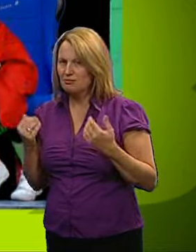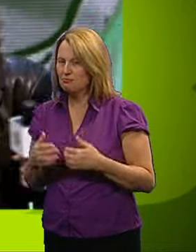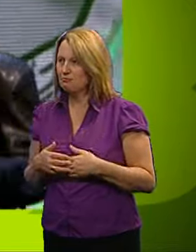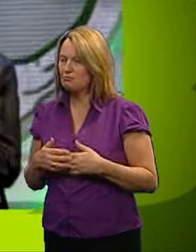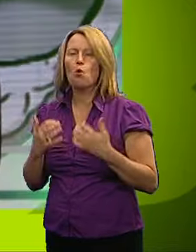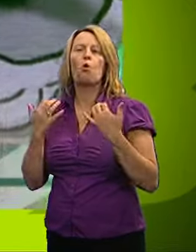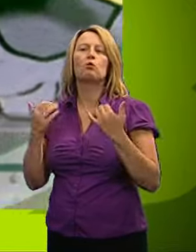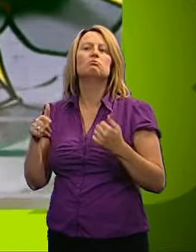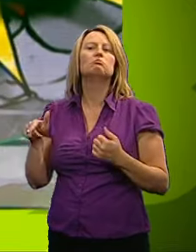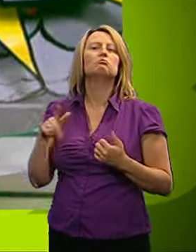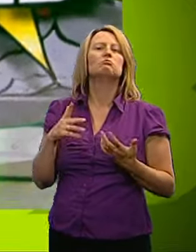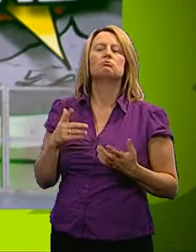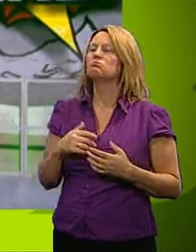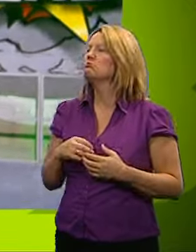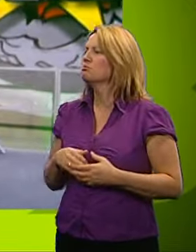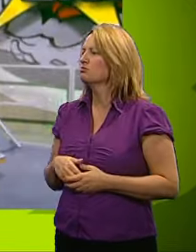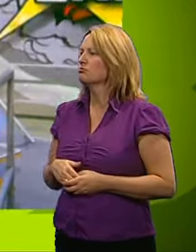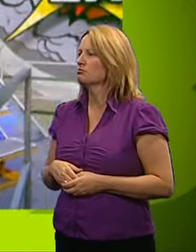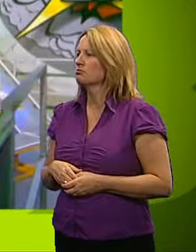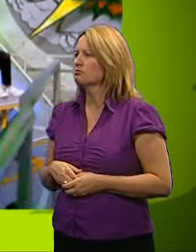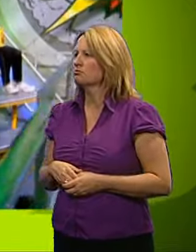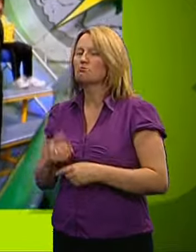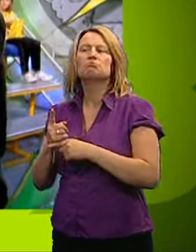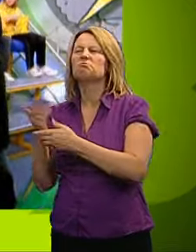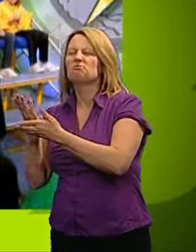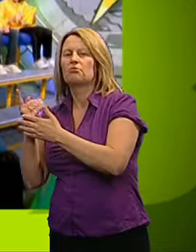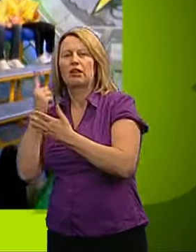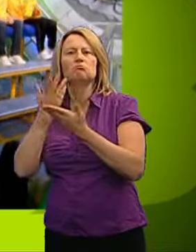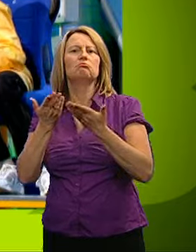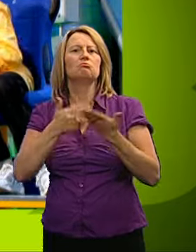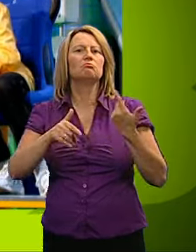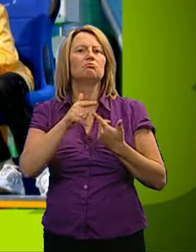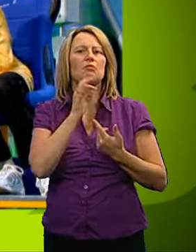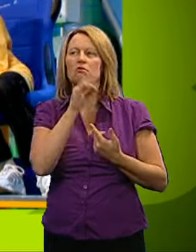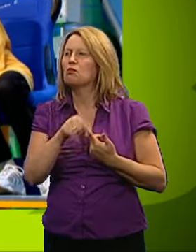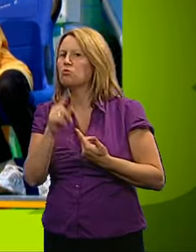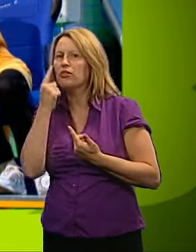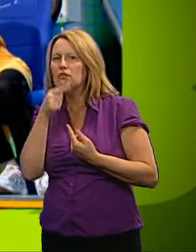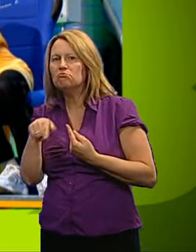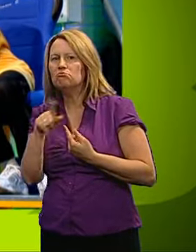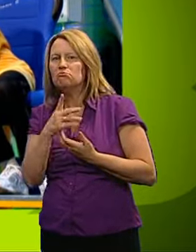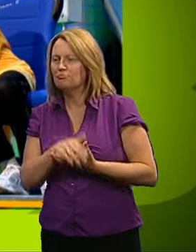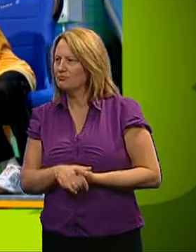I'm going to go over to the audience. Really have a good chat, because you never know. a proper chair, about anything you can. Yeah, there you go. Thank you.